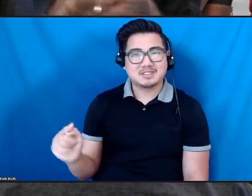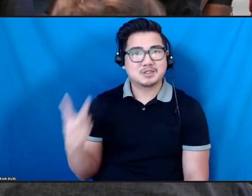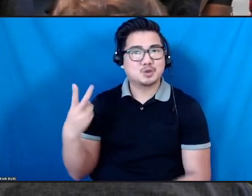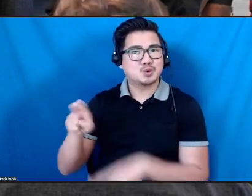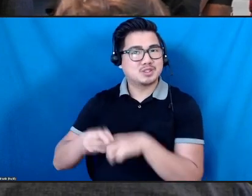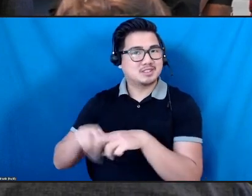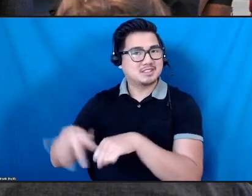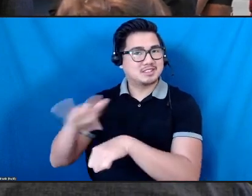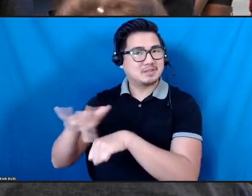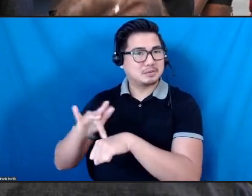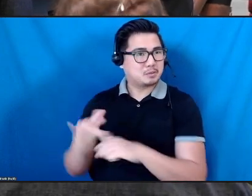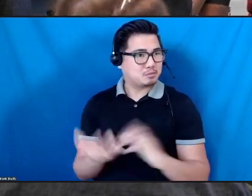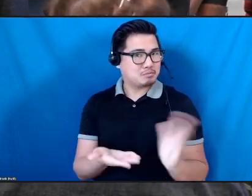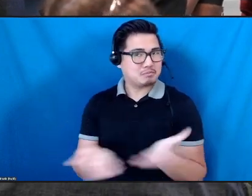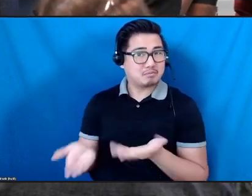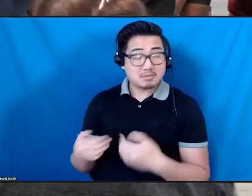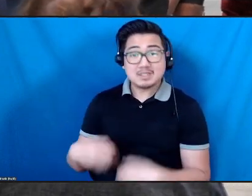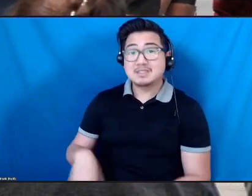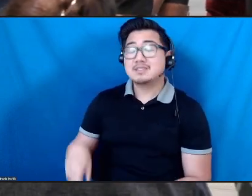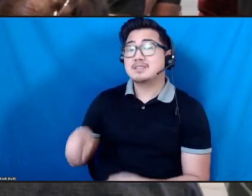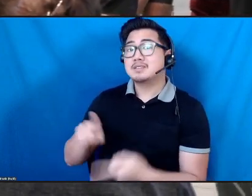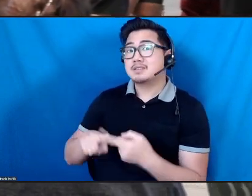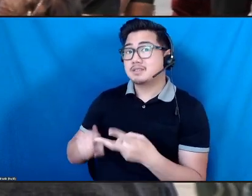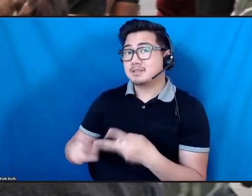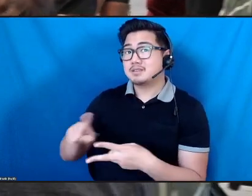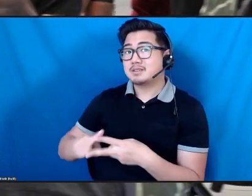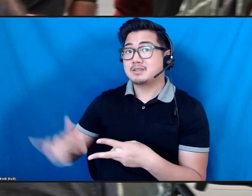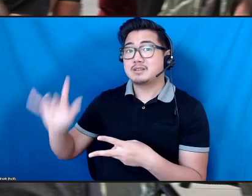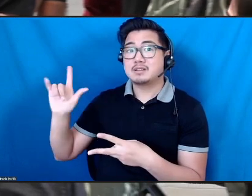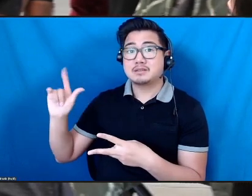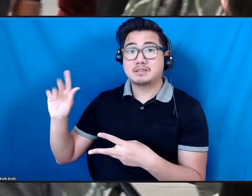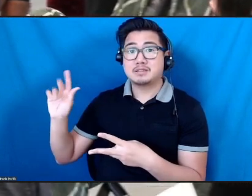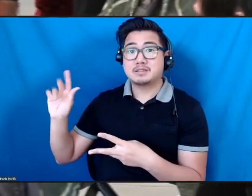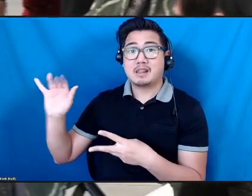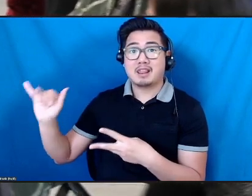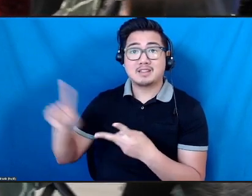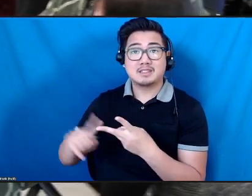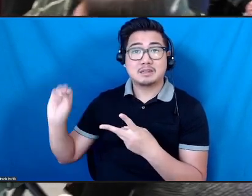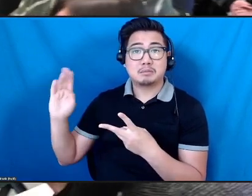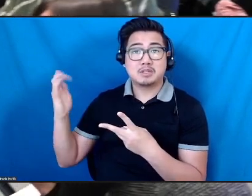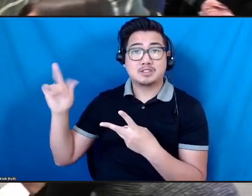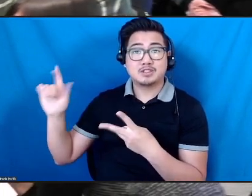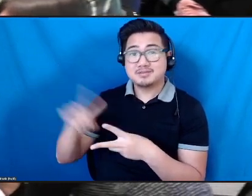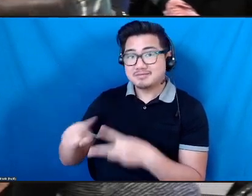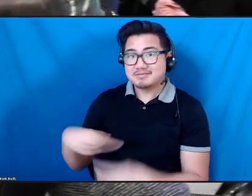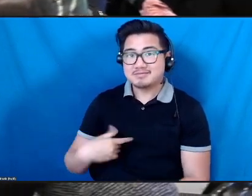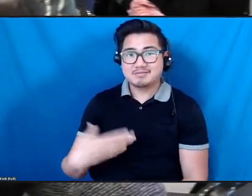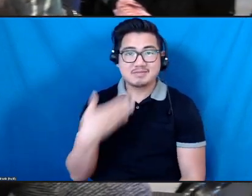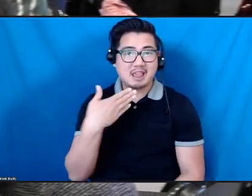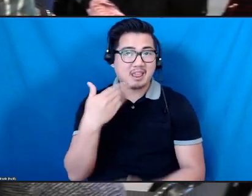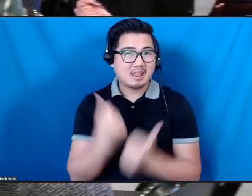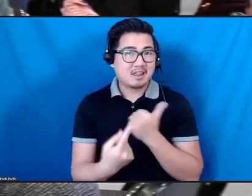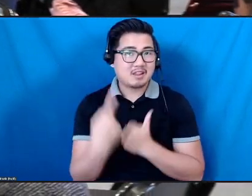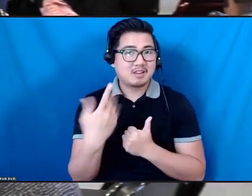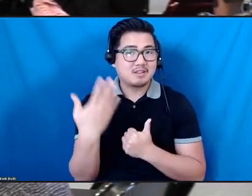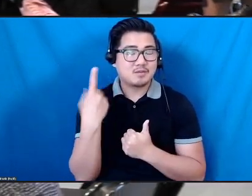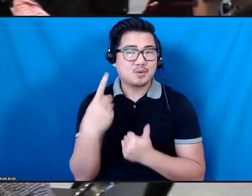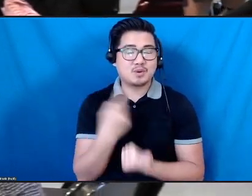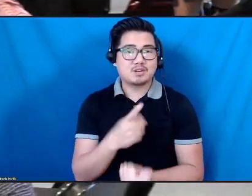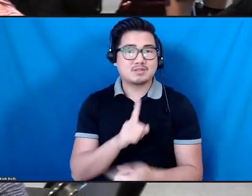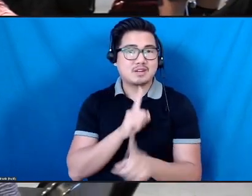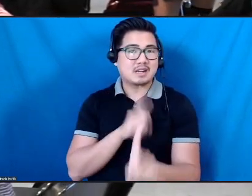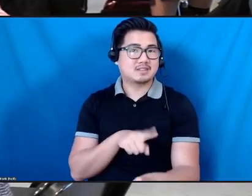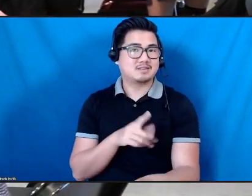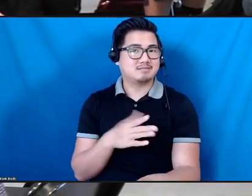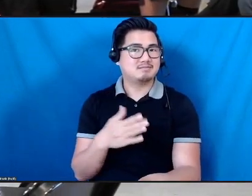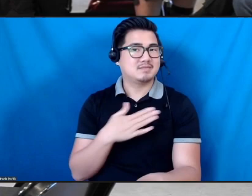But, Lindsay, and then Michelle, thank you for joining us, too. Lindsay, maybe over to you. Thank you, and thanks everyone for answering this call in a way. And I guess one thing